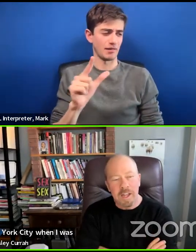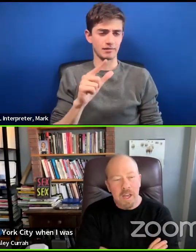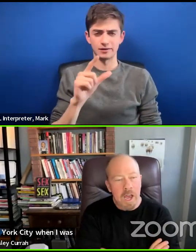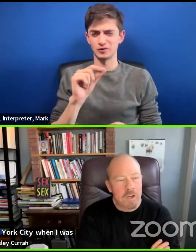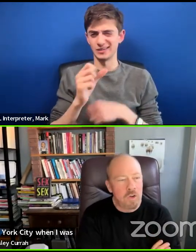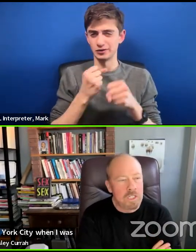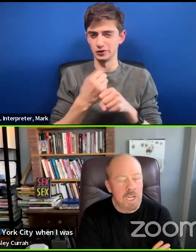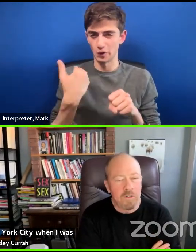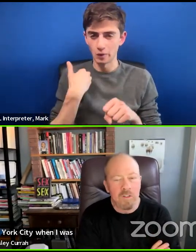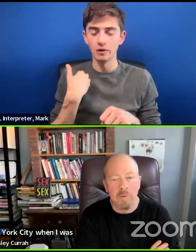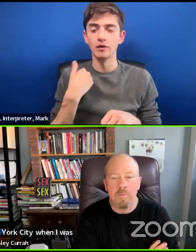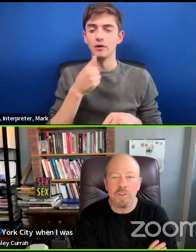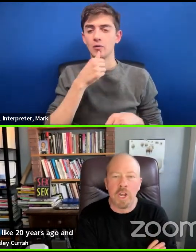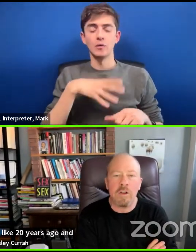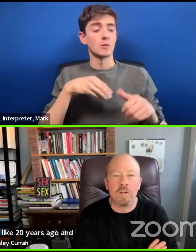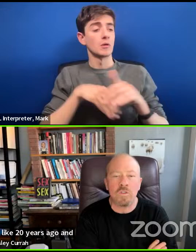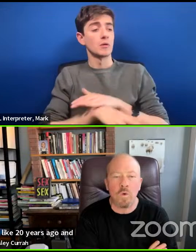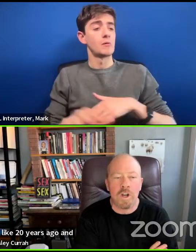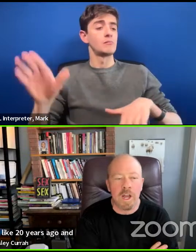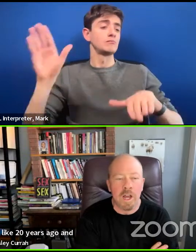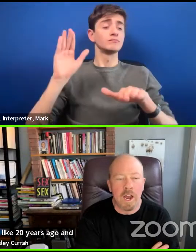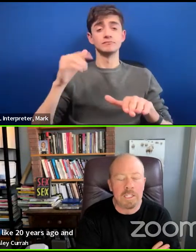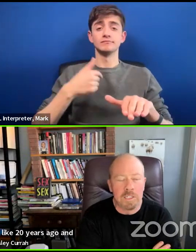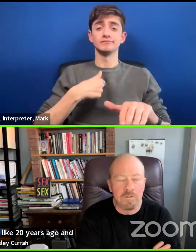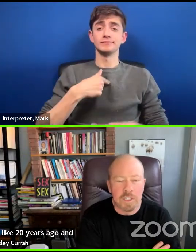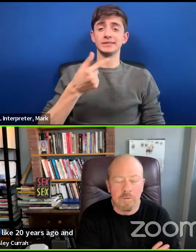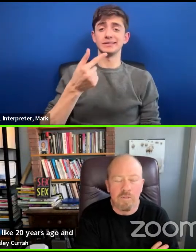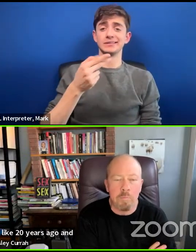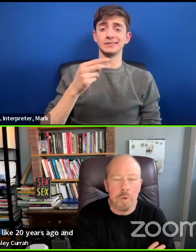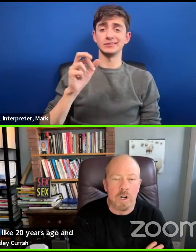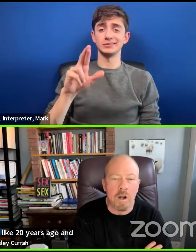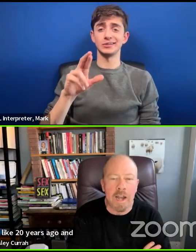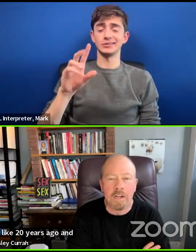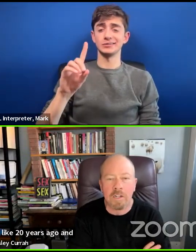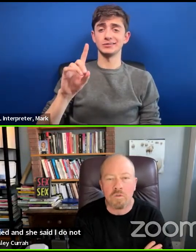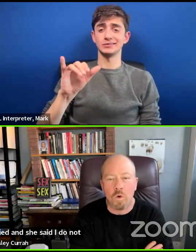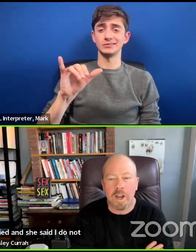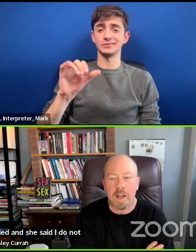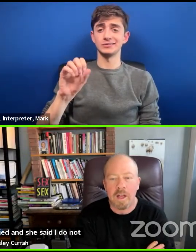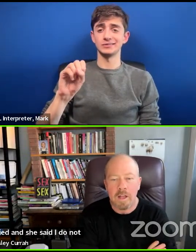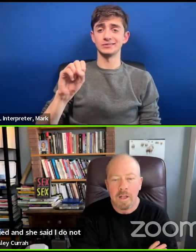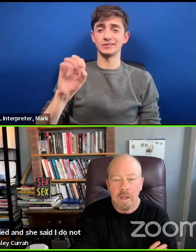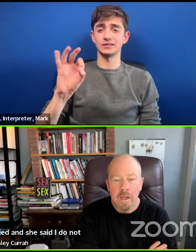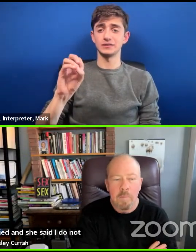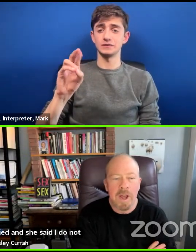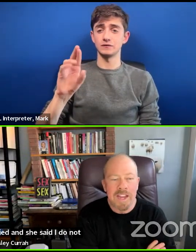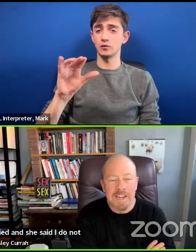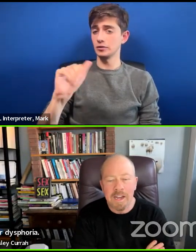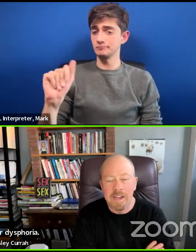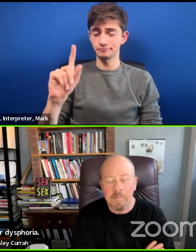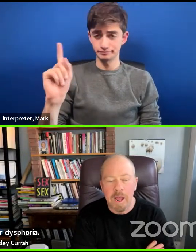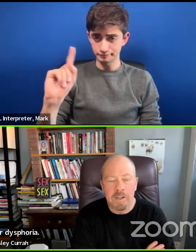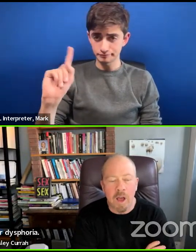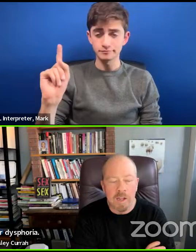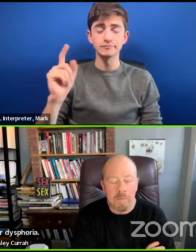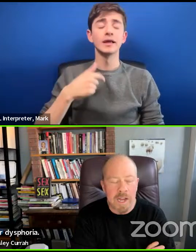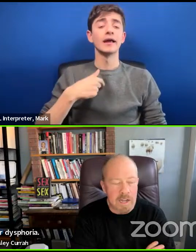she said, I do not suffer from gender dysphoria. I suffer from bureaucratic dysphoria. My